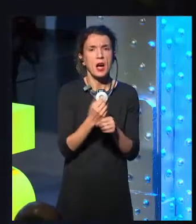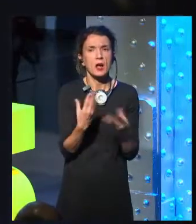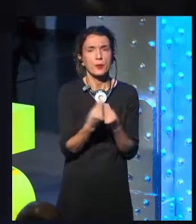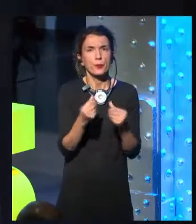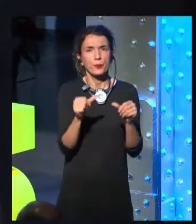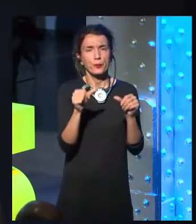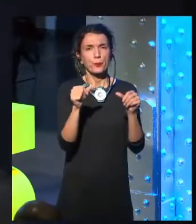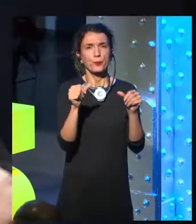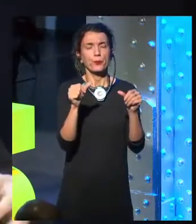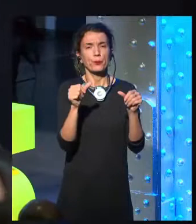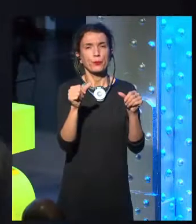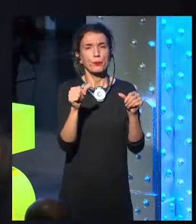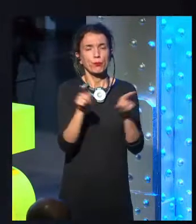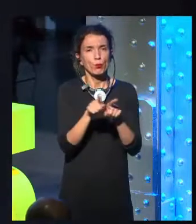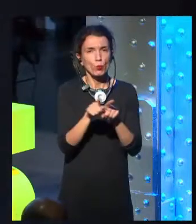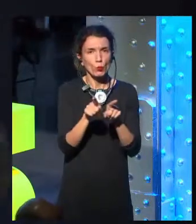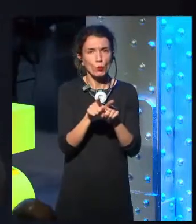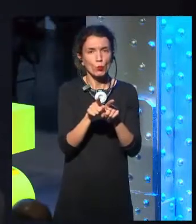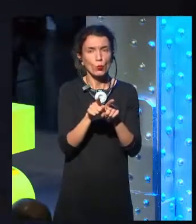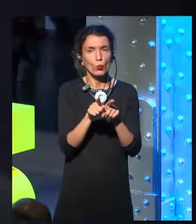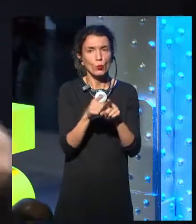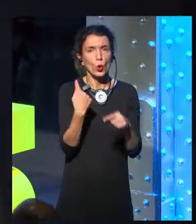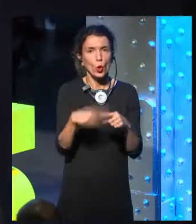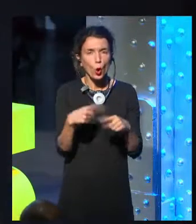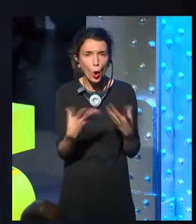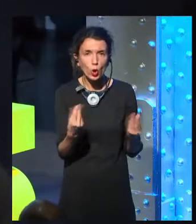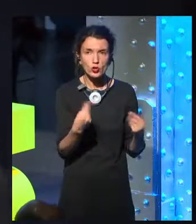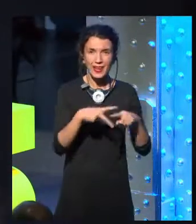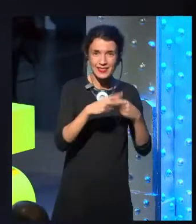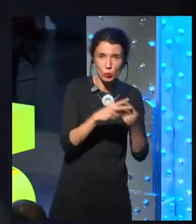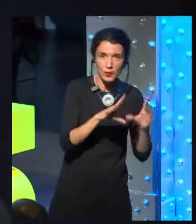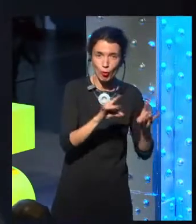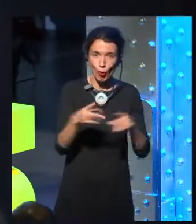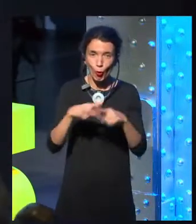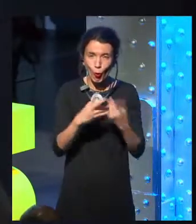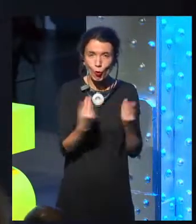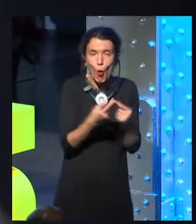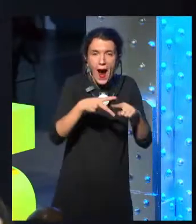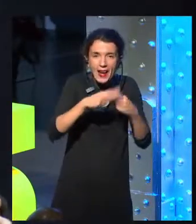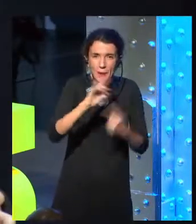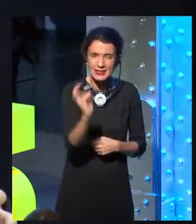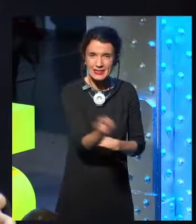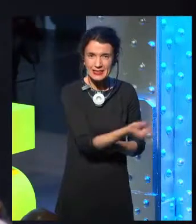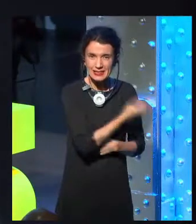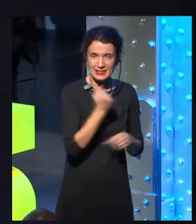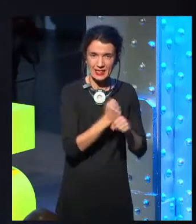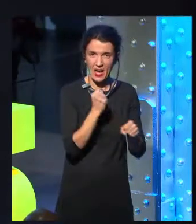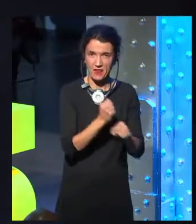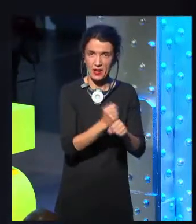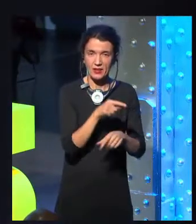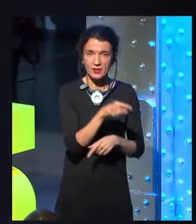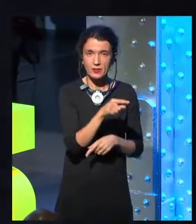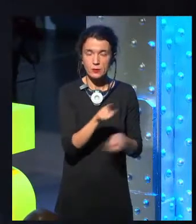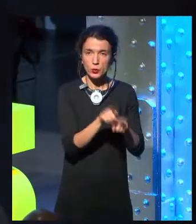that meant that we had all these extra tools so that we could be okay with reality around us.